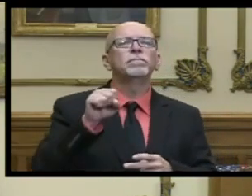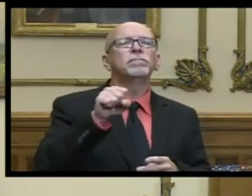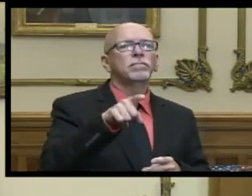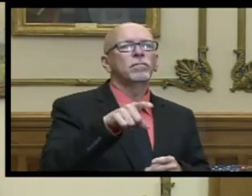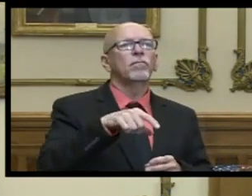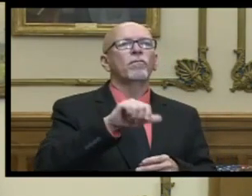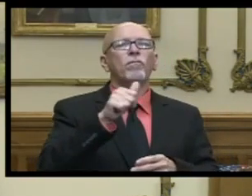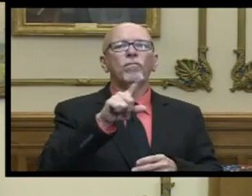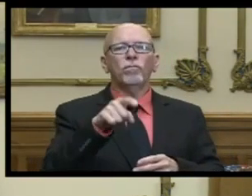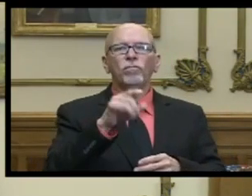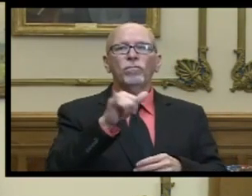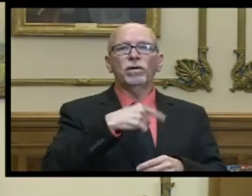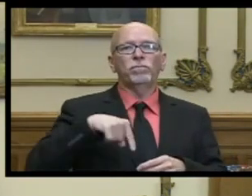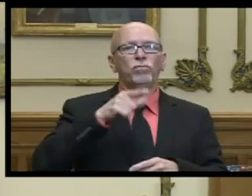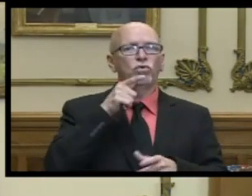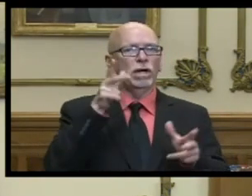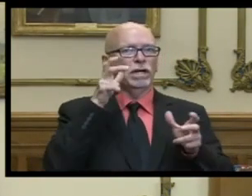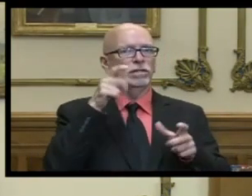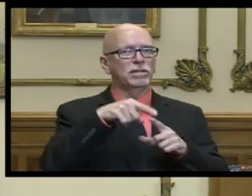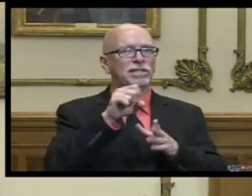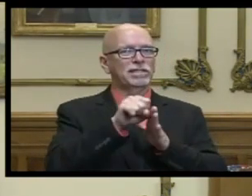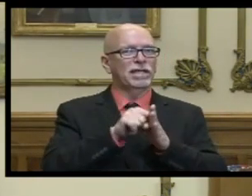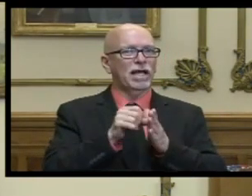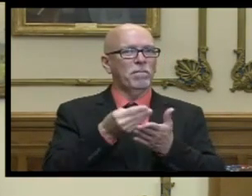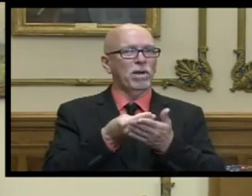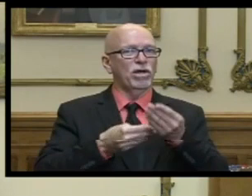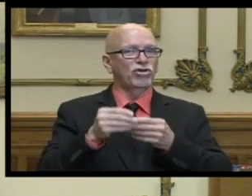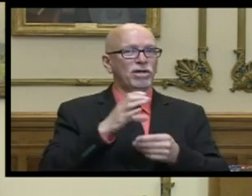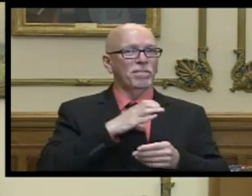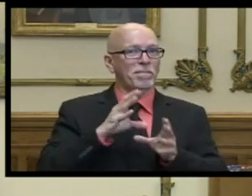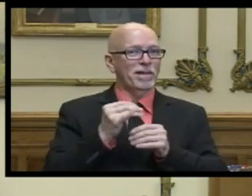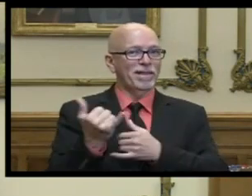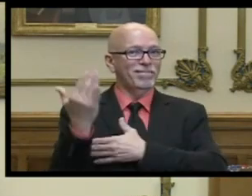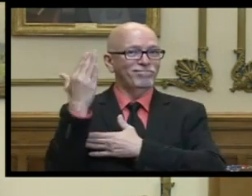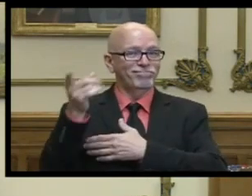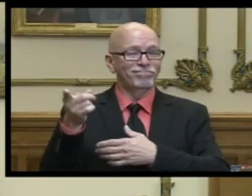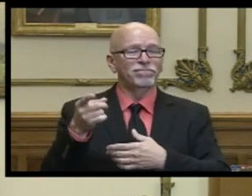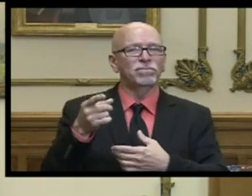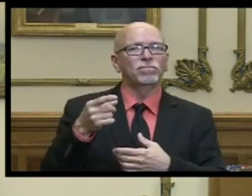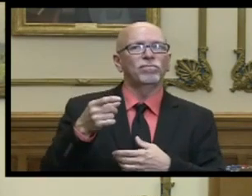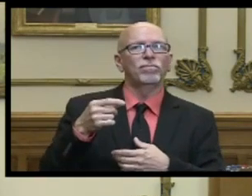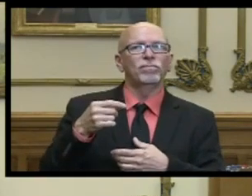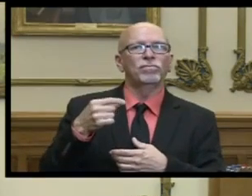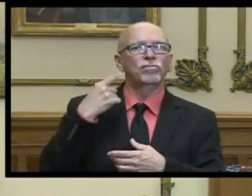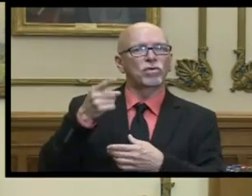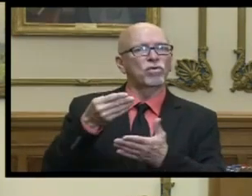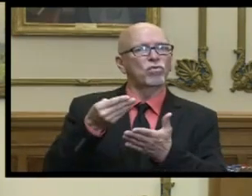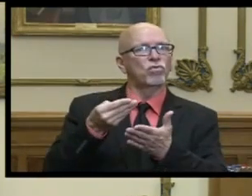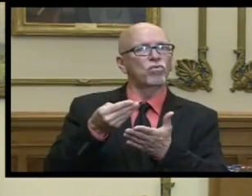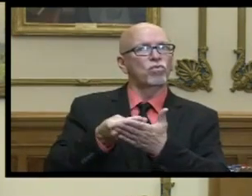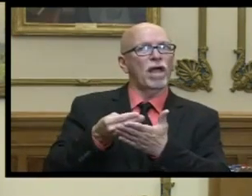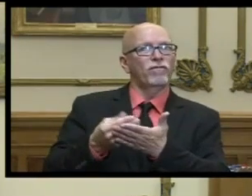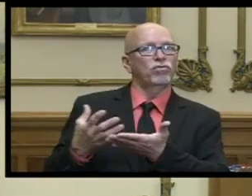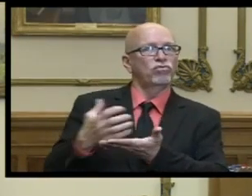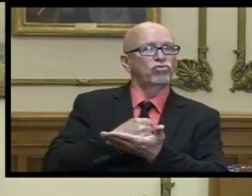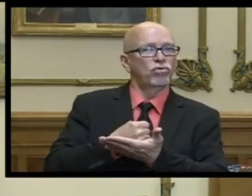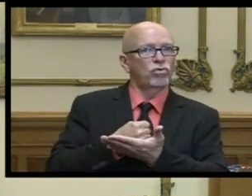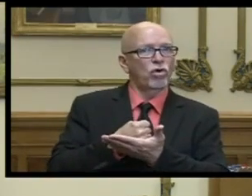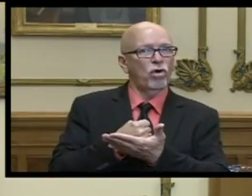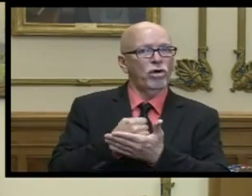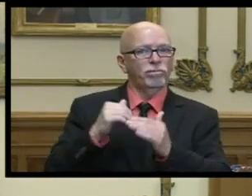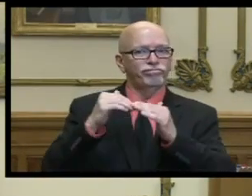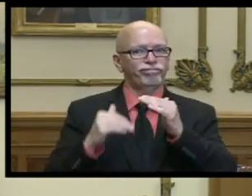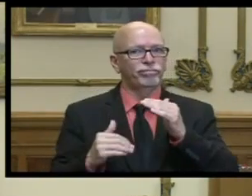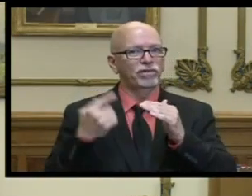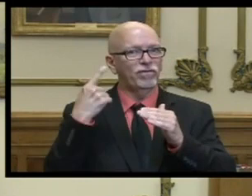my other one um so those of us who were listening to the state budget committee uh meeting today heard that the revenue shortfall for the next fiscal